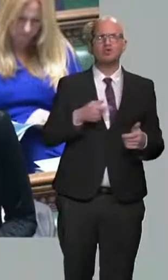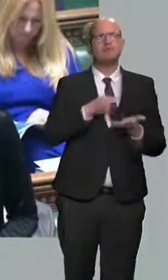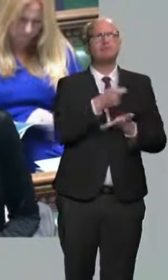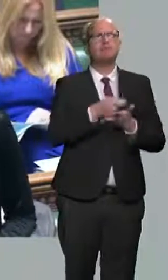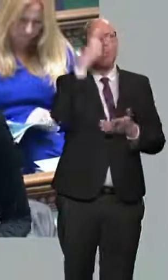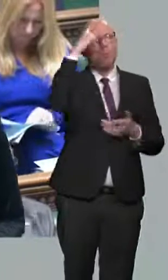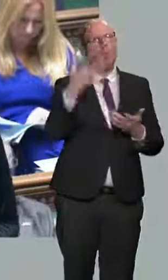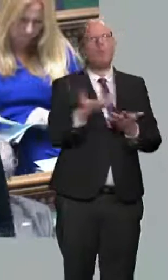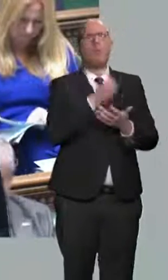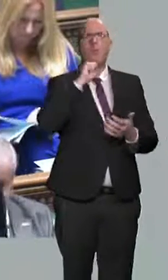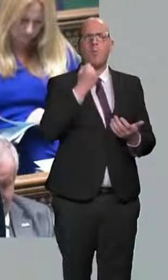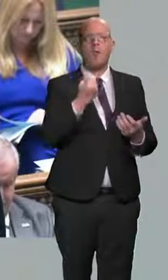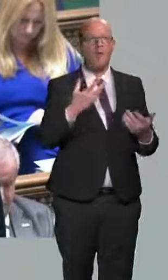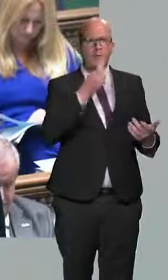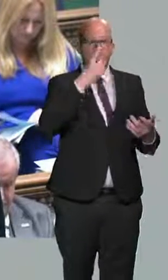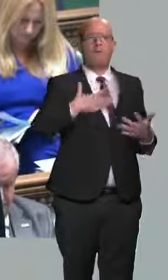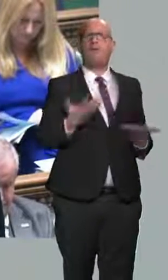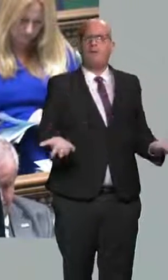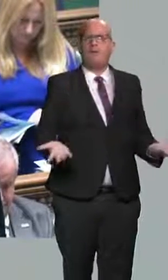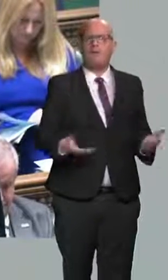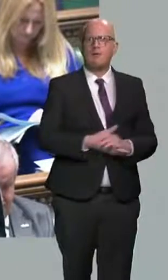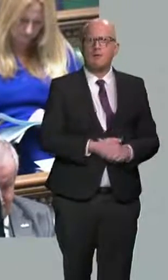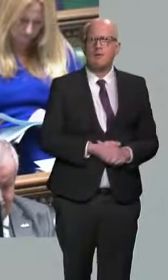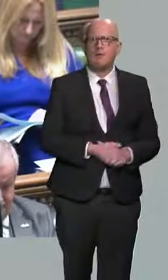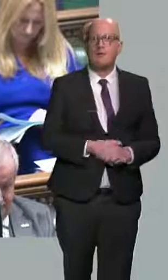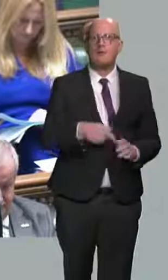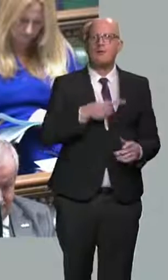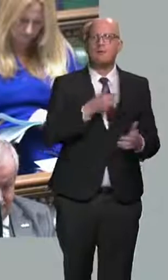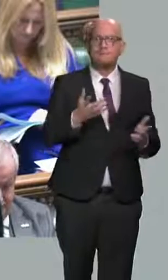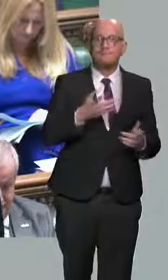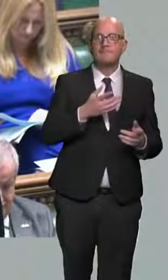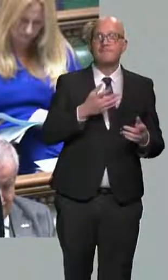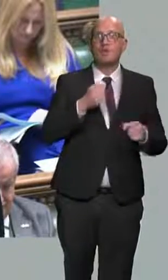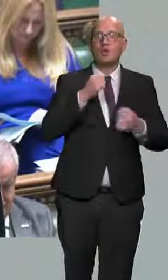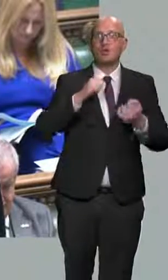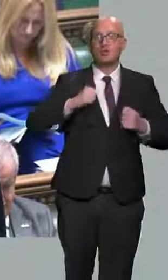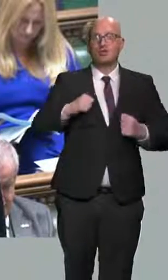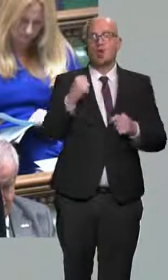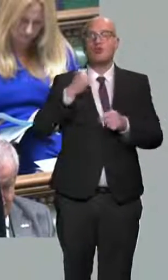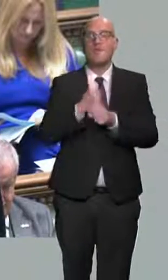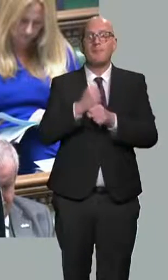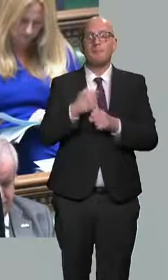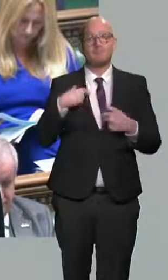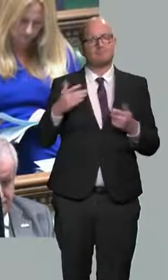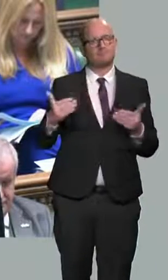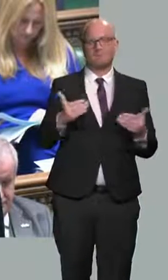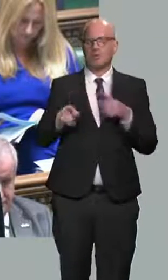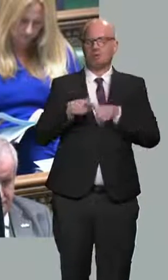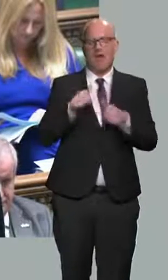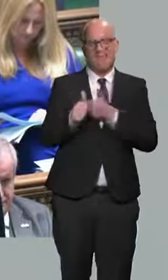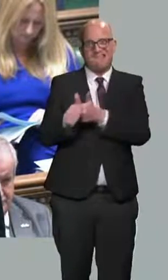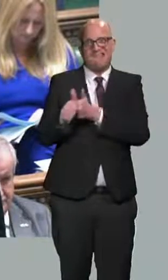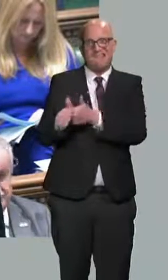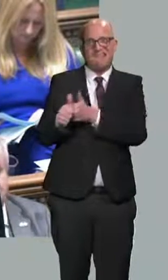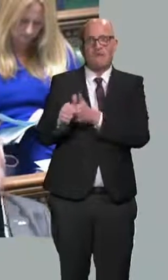The Scottish Government, by contrast, is doing what it can within its limited budget to support people, uprating the eight Scottish Social Security